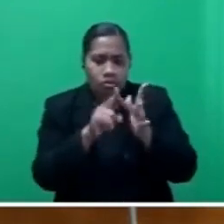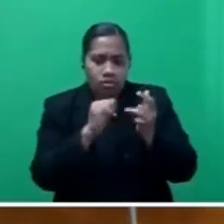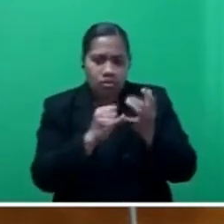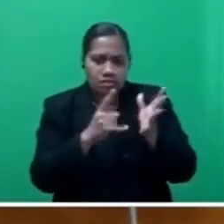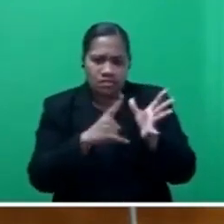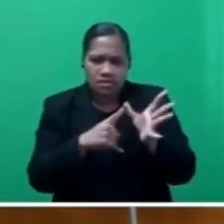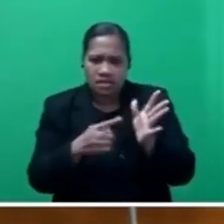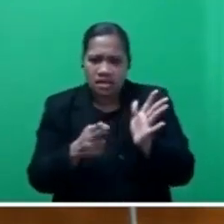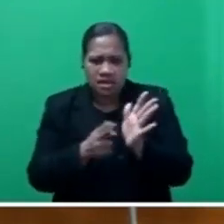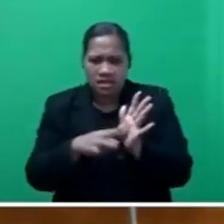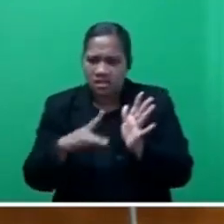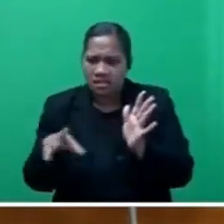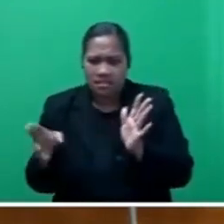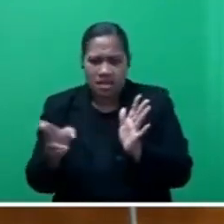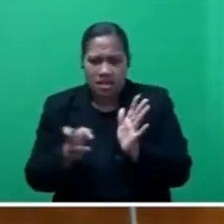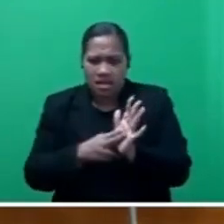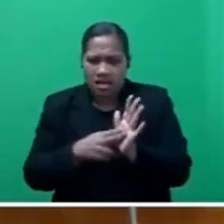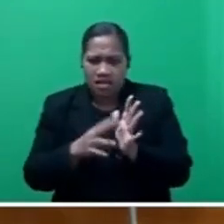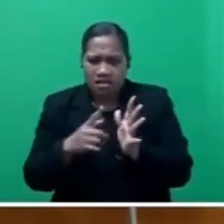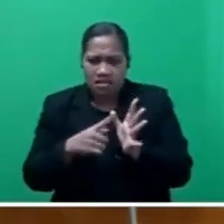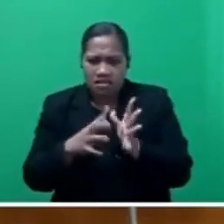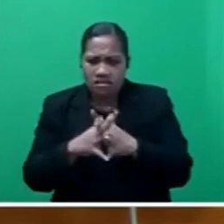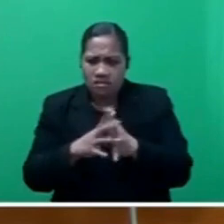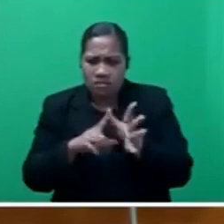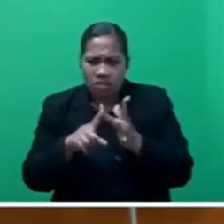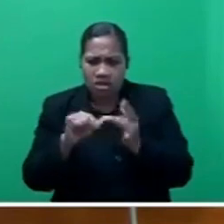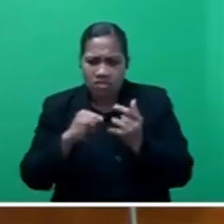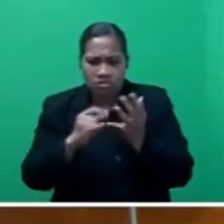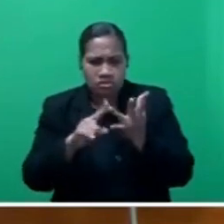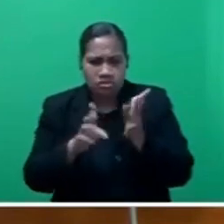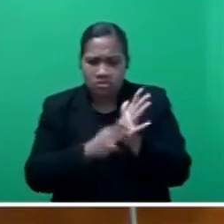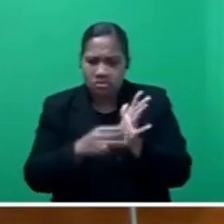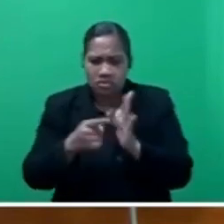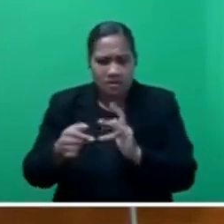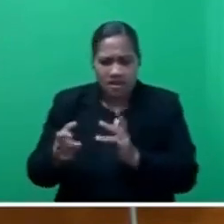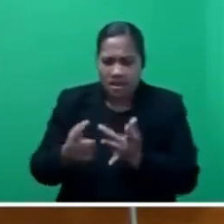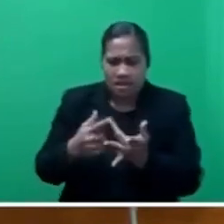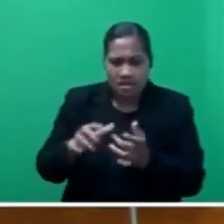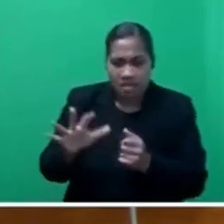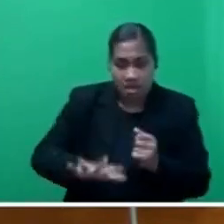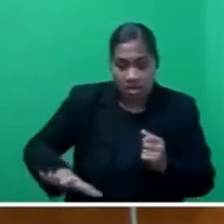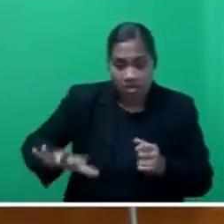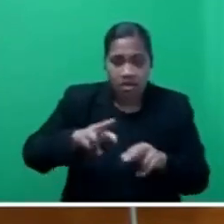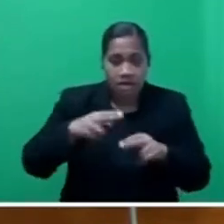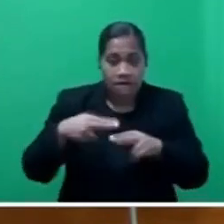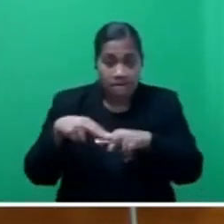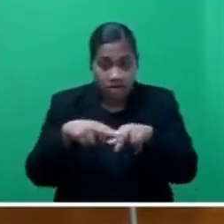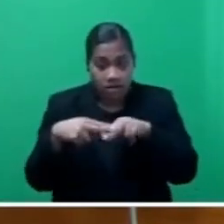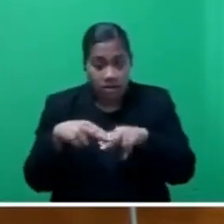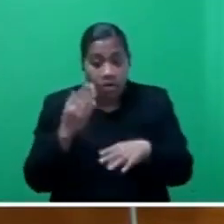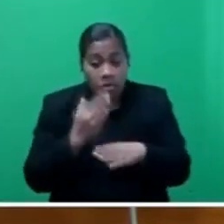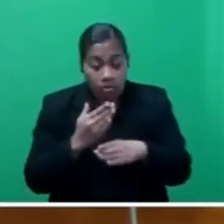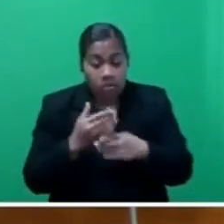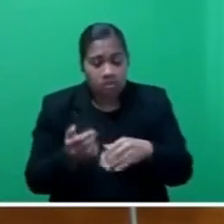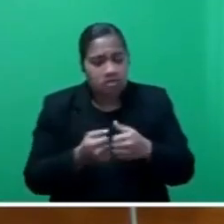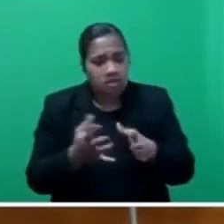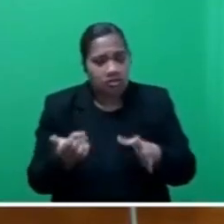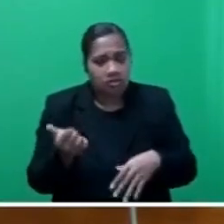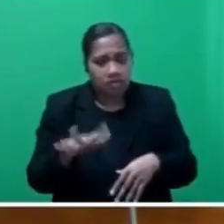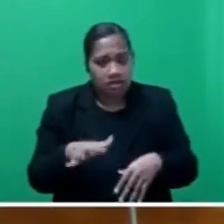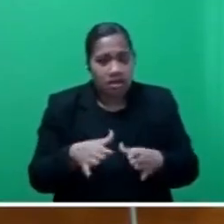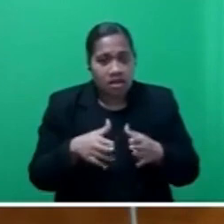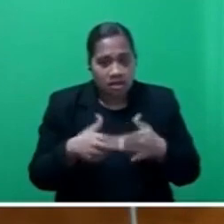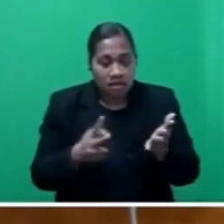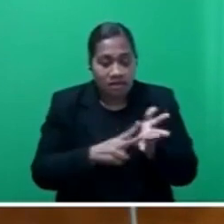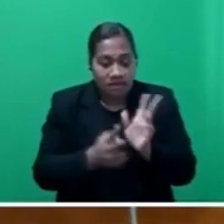Waisere, Nawaisomo, and other areas around Fiji, where work has already started, and villages are waiting eagerly to switch on the